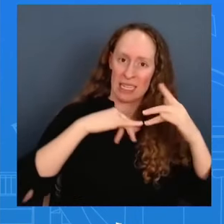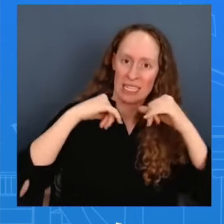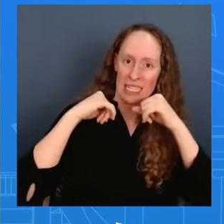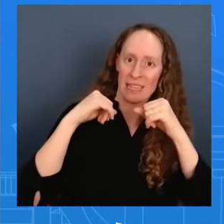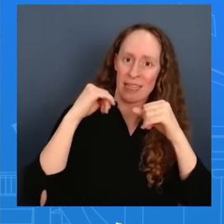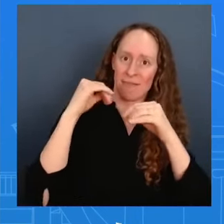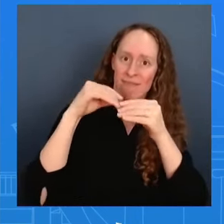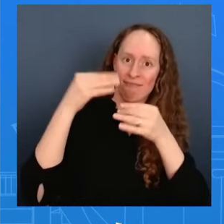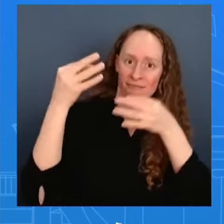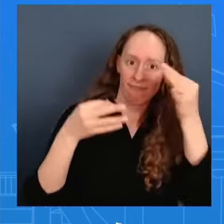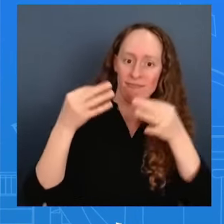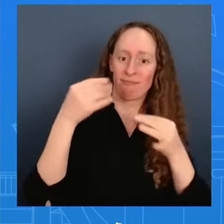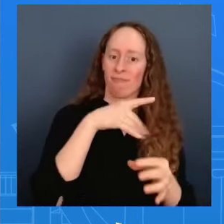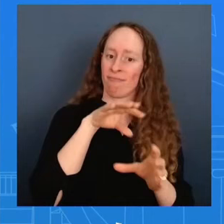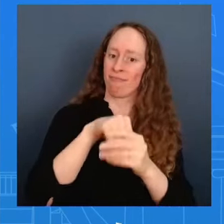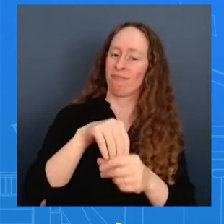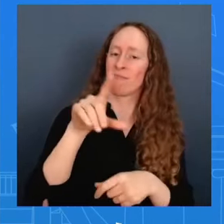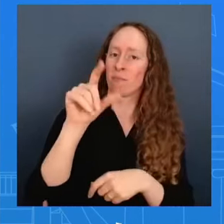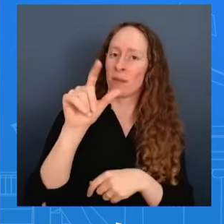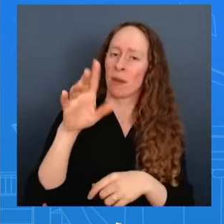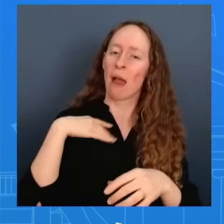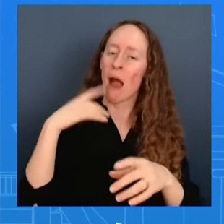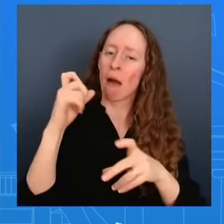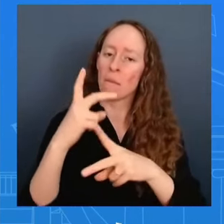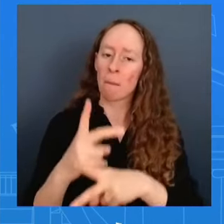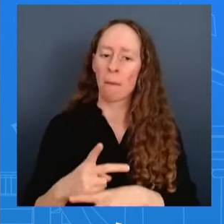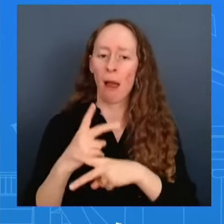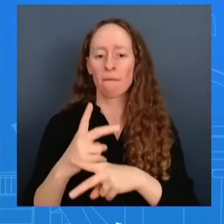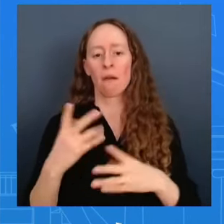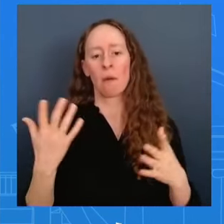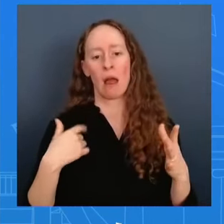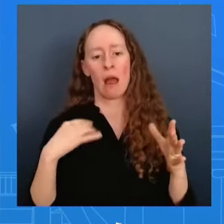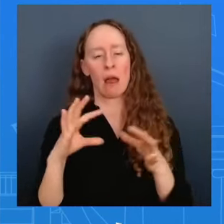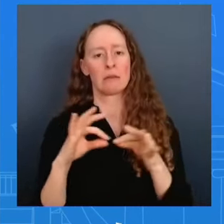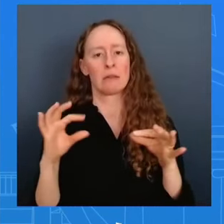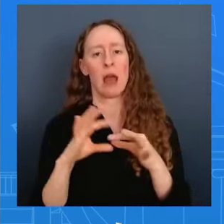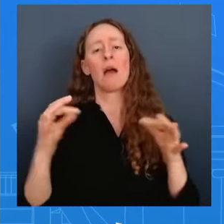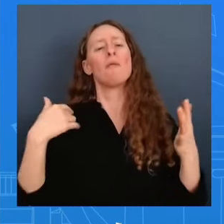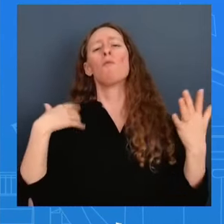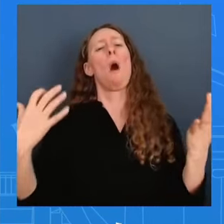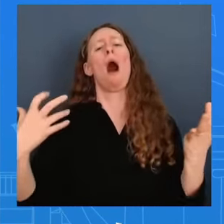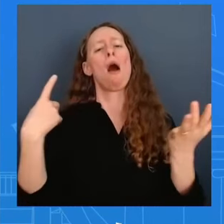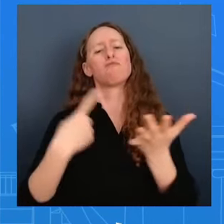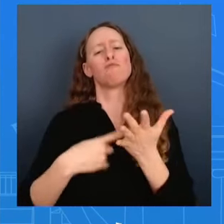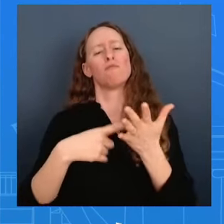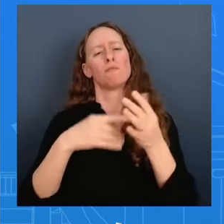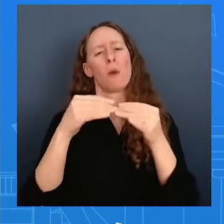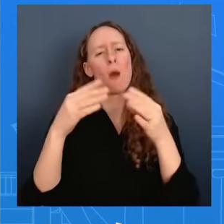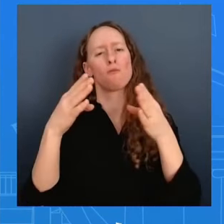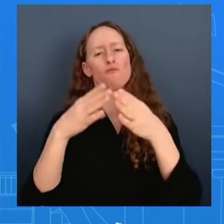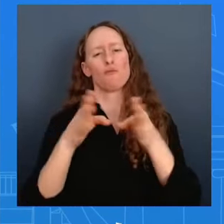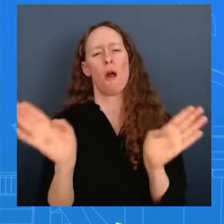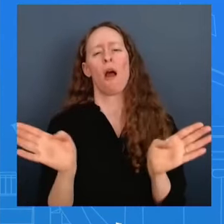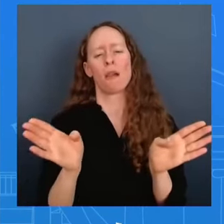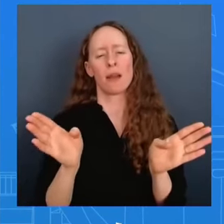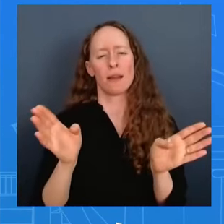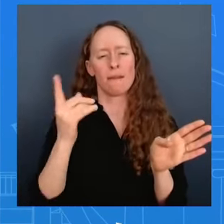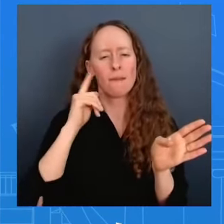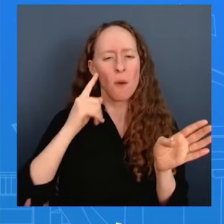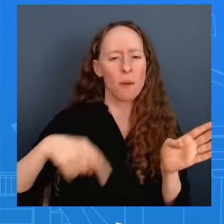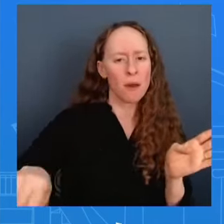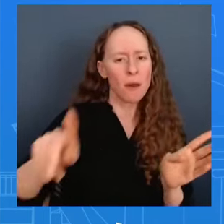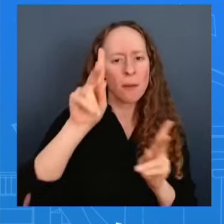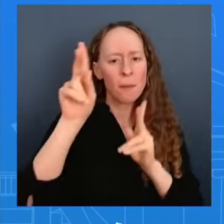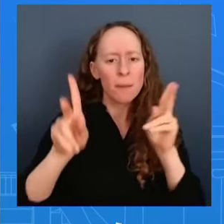to uh what the american people are going through like we understand we are sensitive enough and